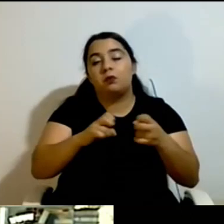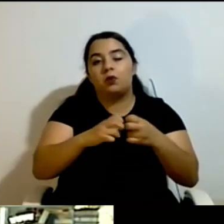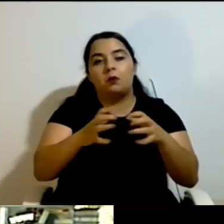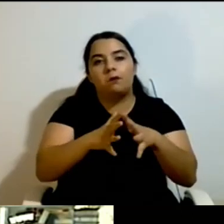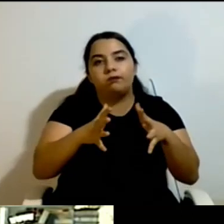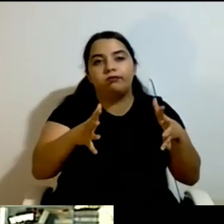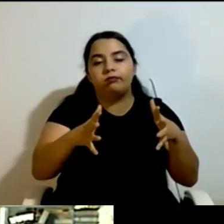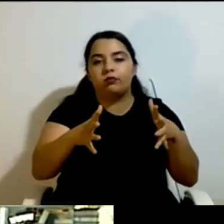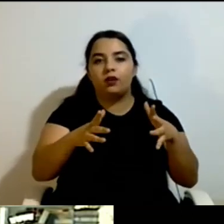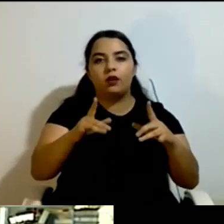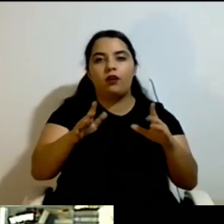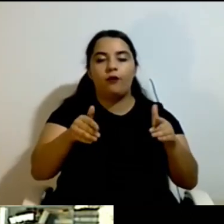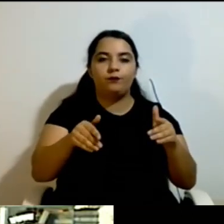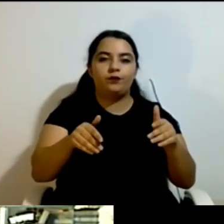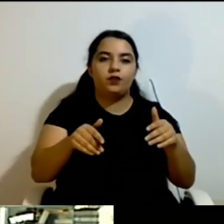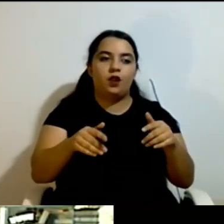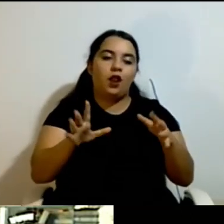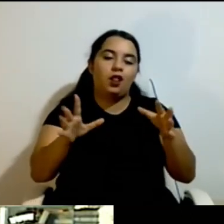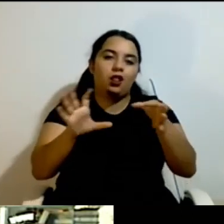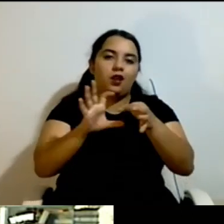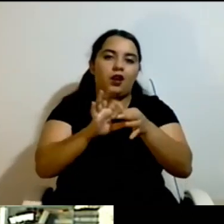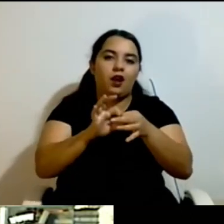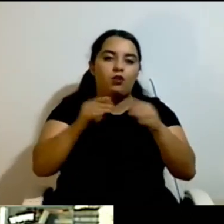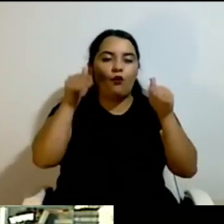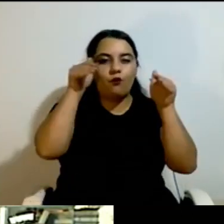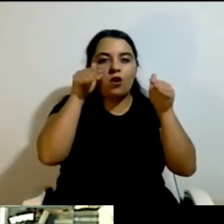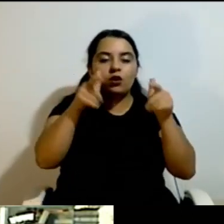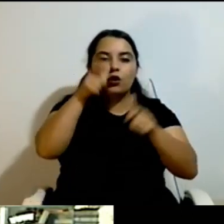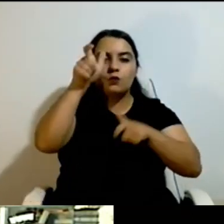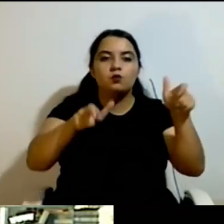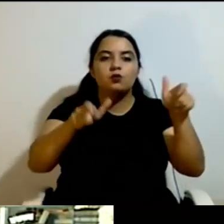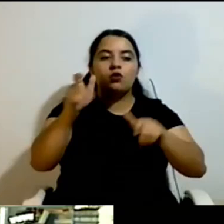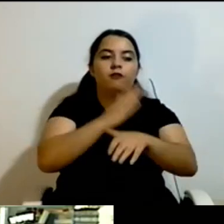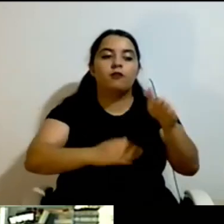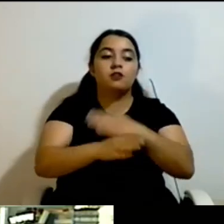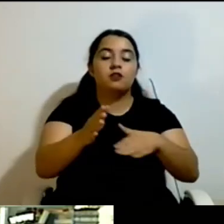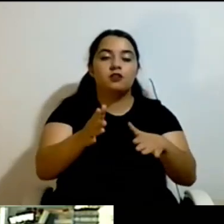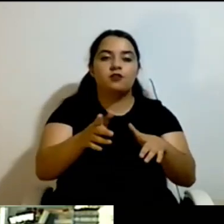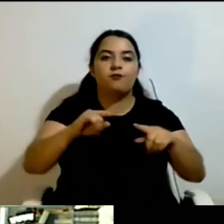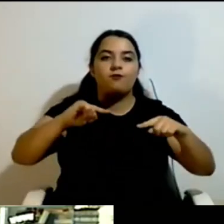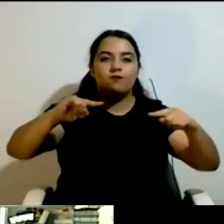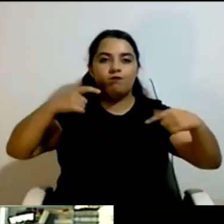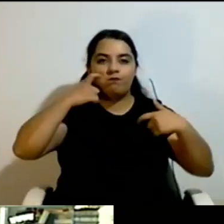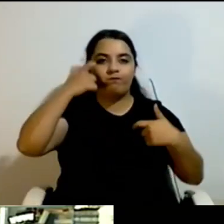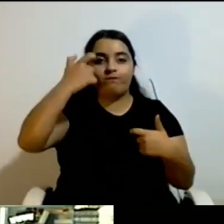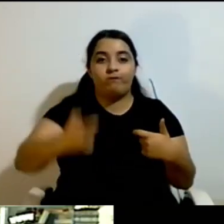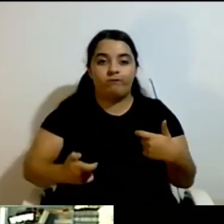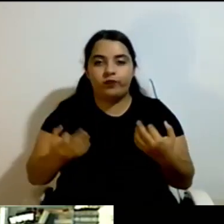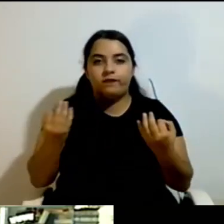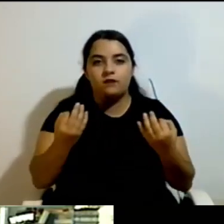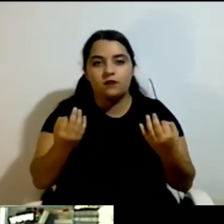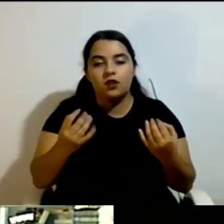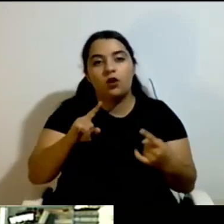other persons. And this is very bad. Also, it's very bad that only if you have